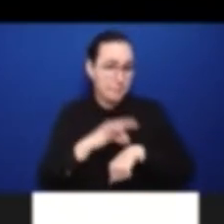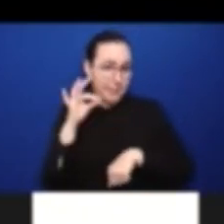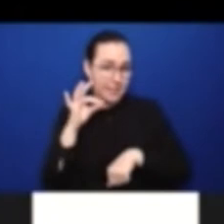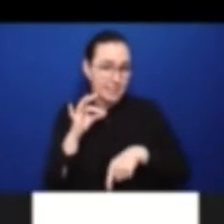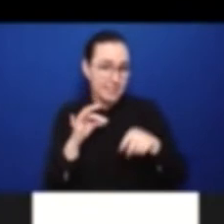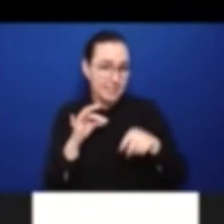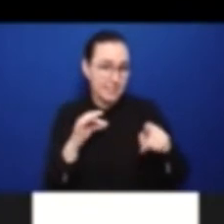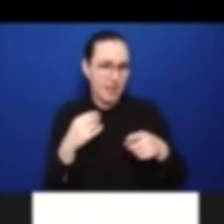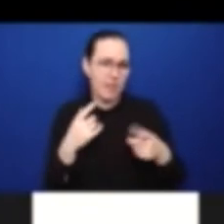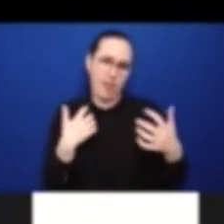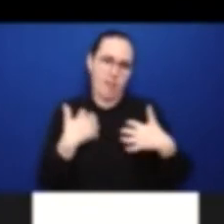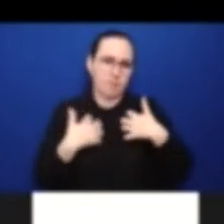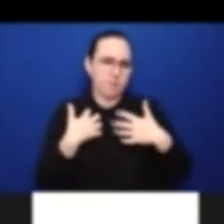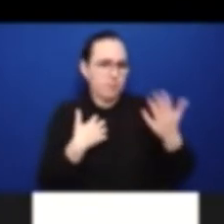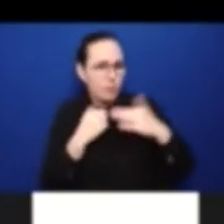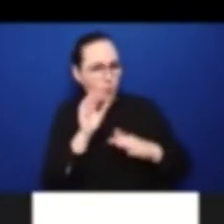say.